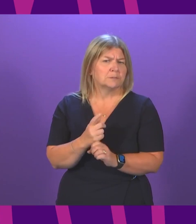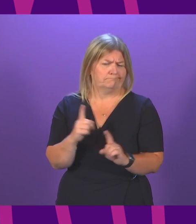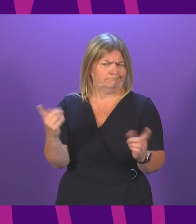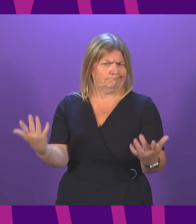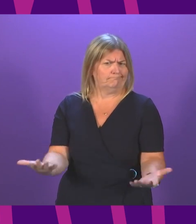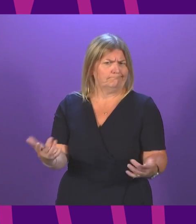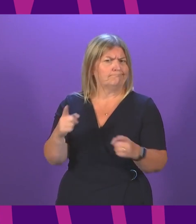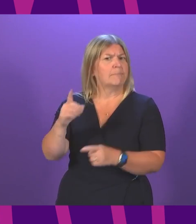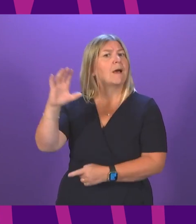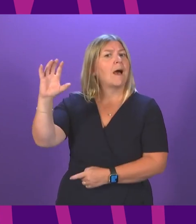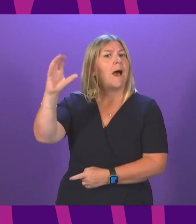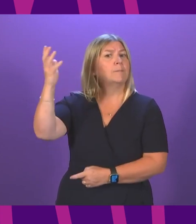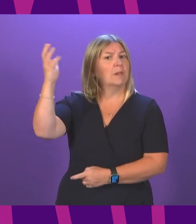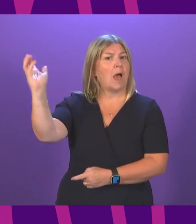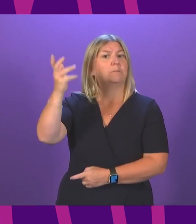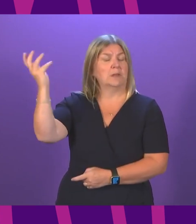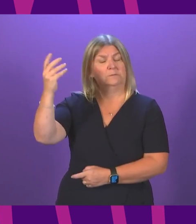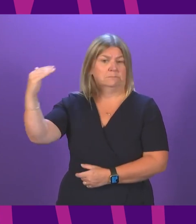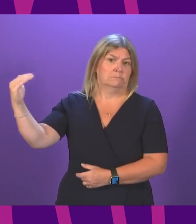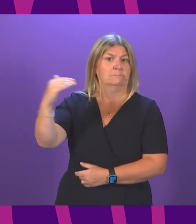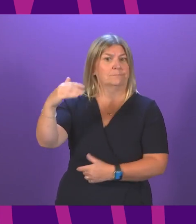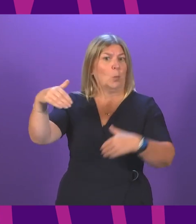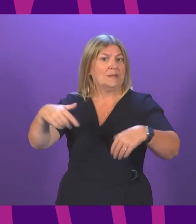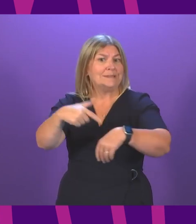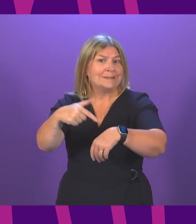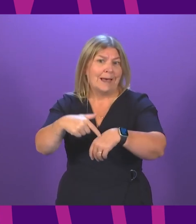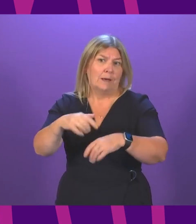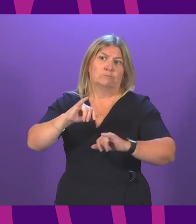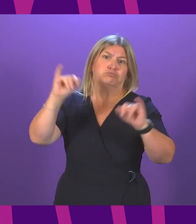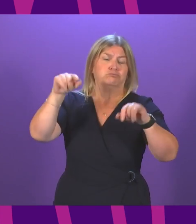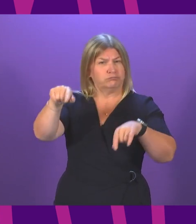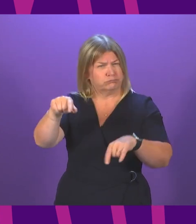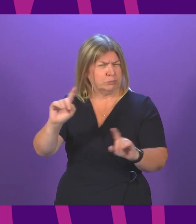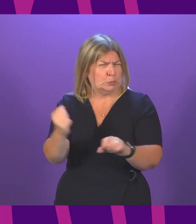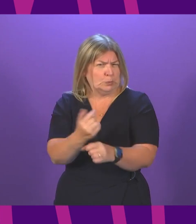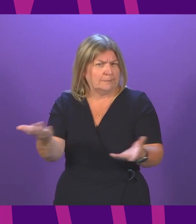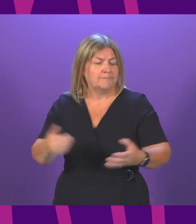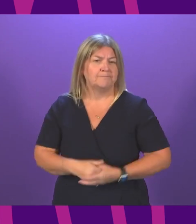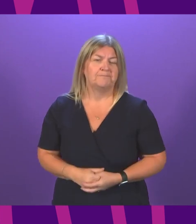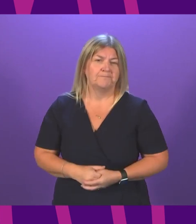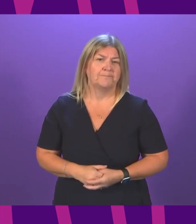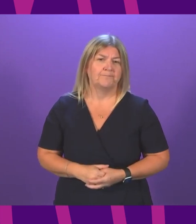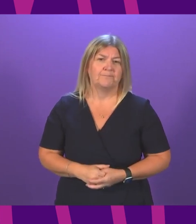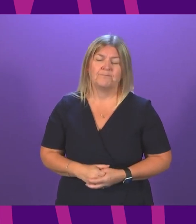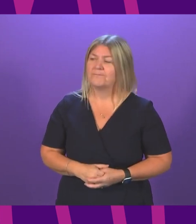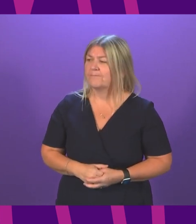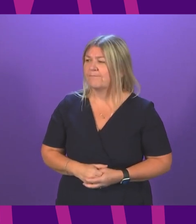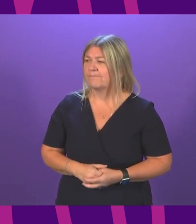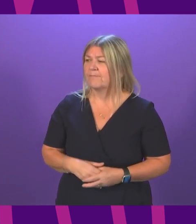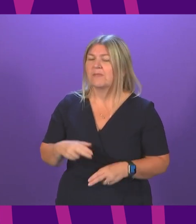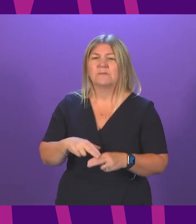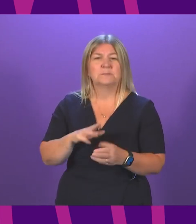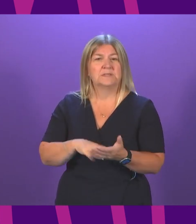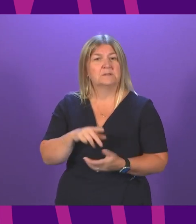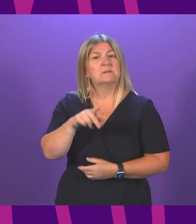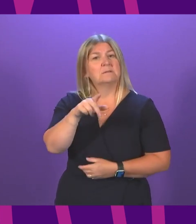the increase in ambulance waiting times in parts of Scotland. First Minister. The Scottish Ambulance Service is currently carrying out a national